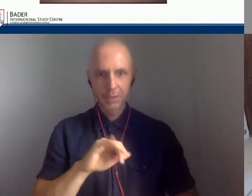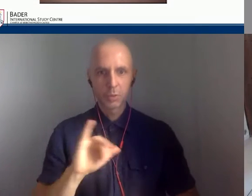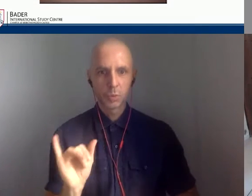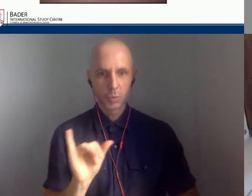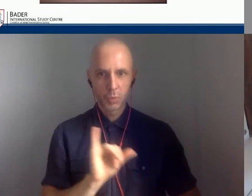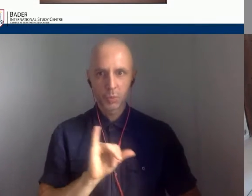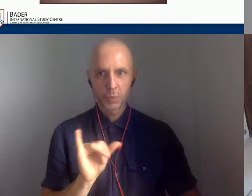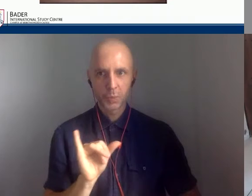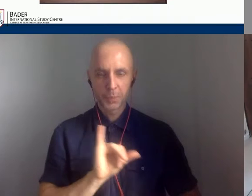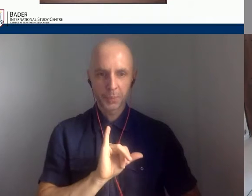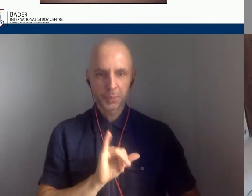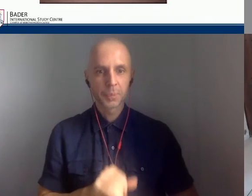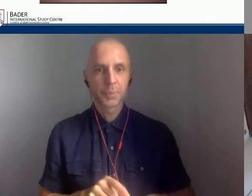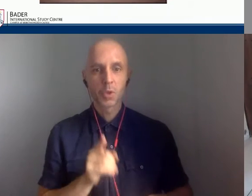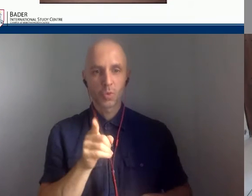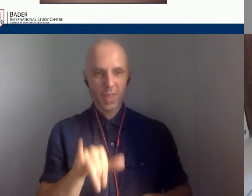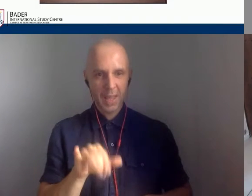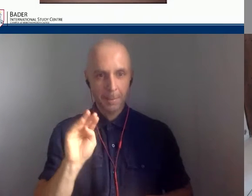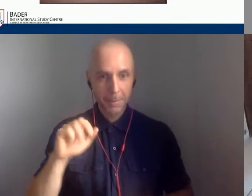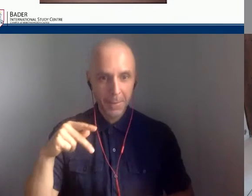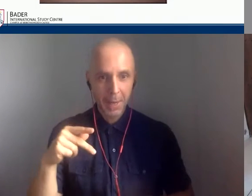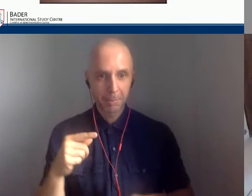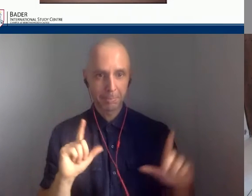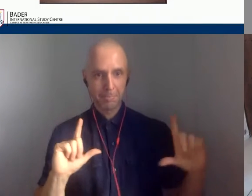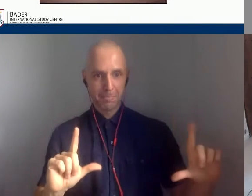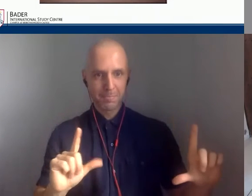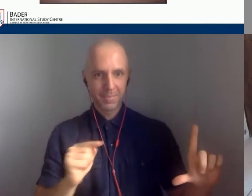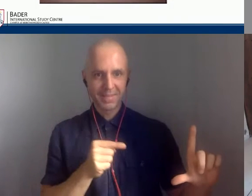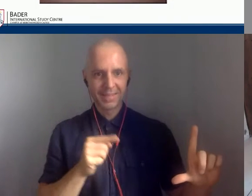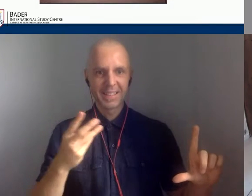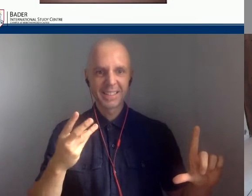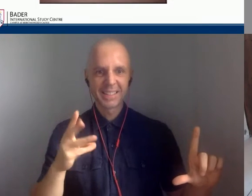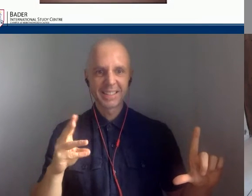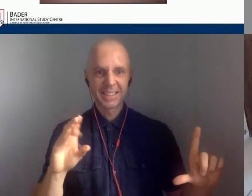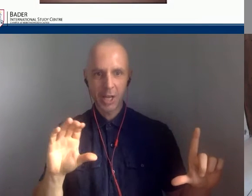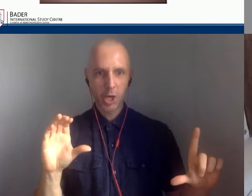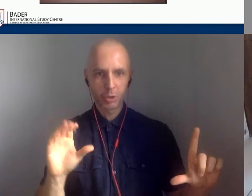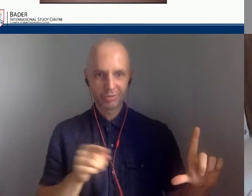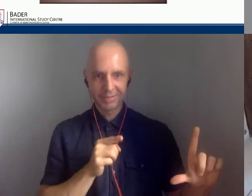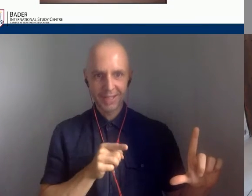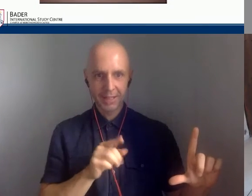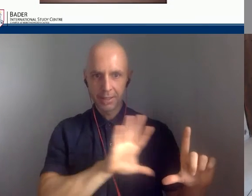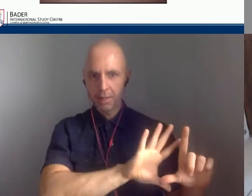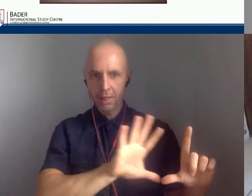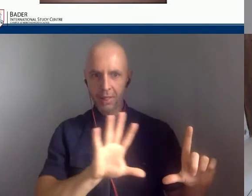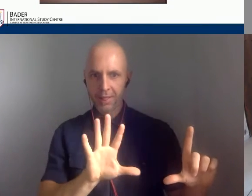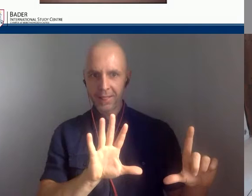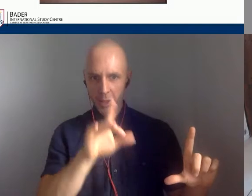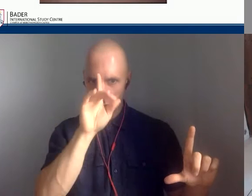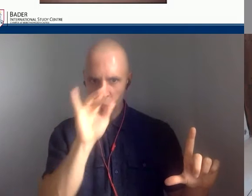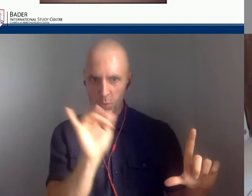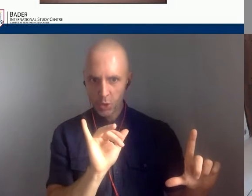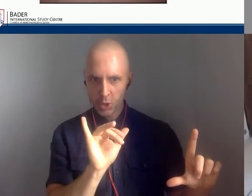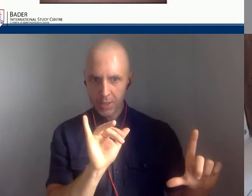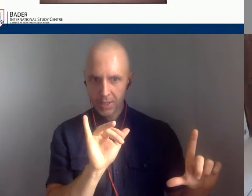in the 1600s is an adaptation of what the castle had looked like in